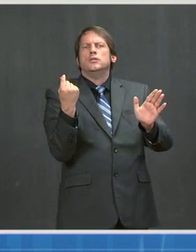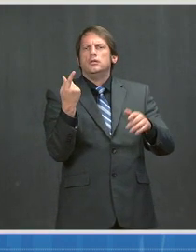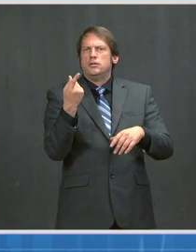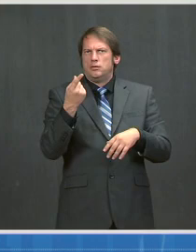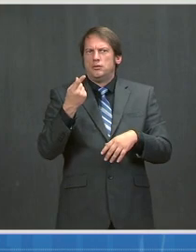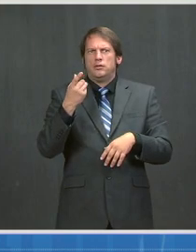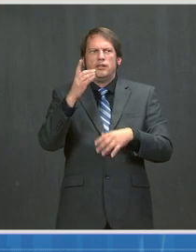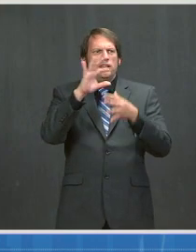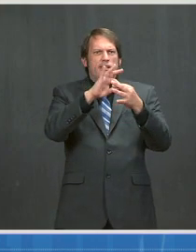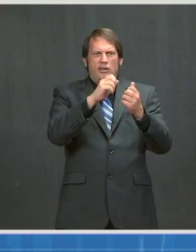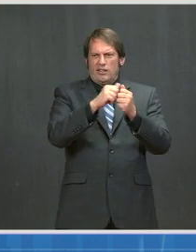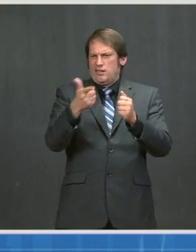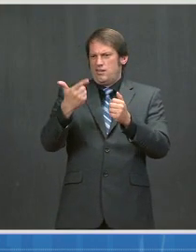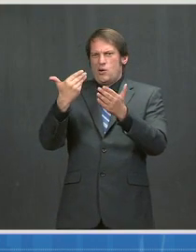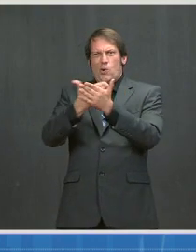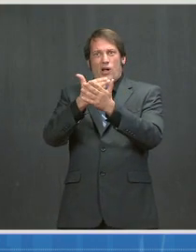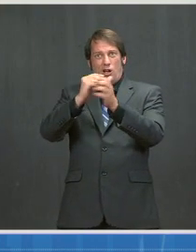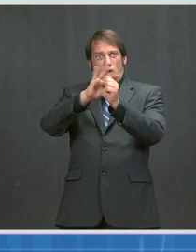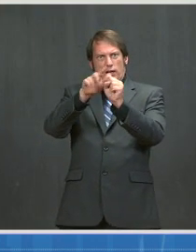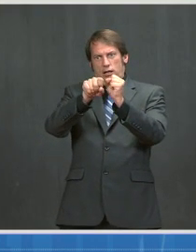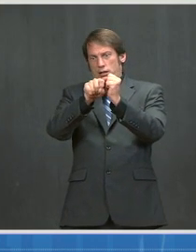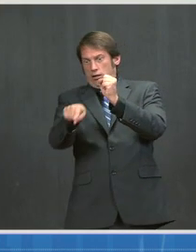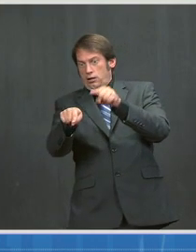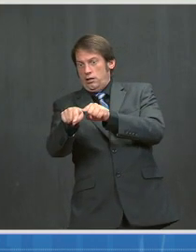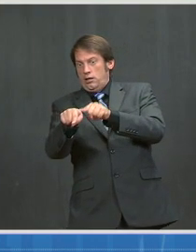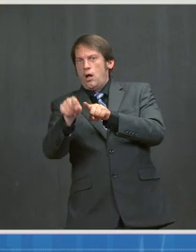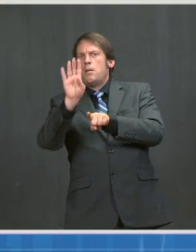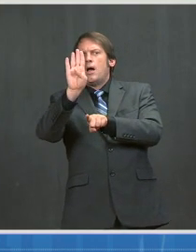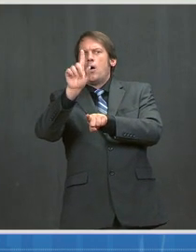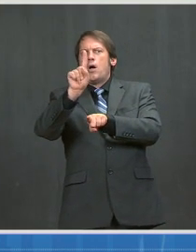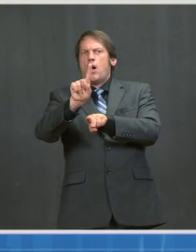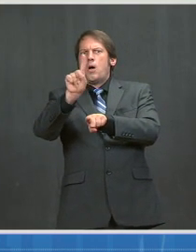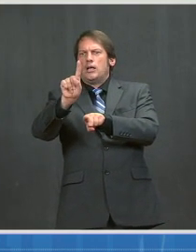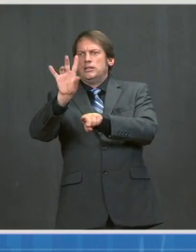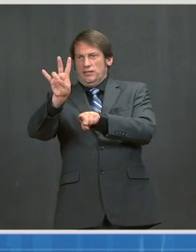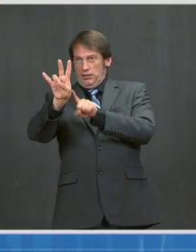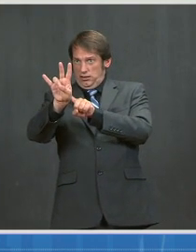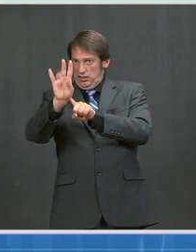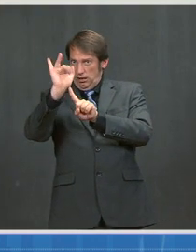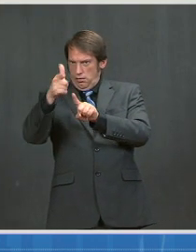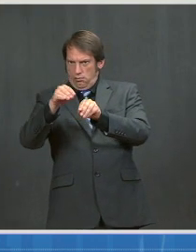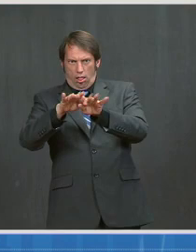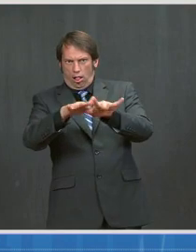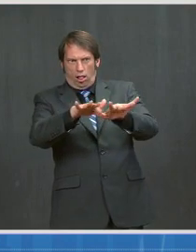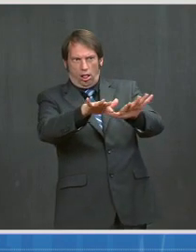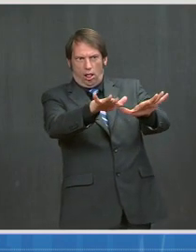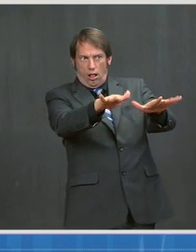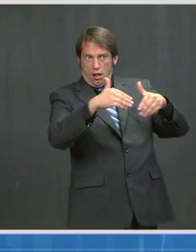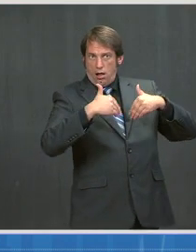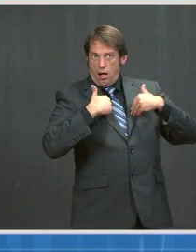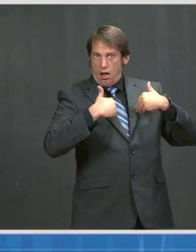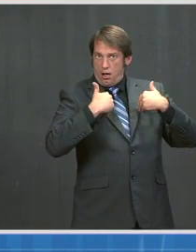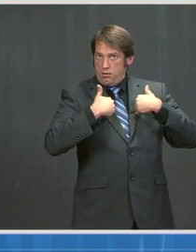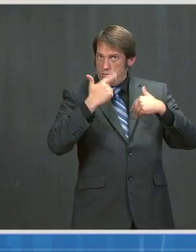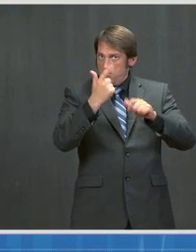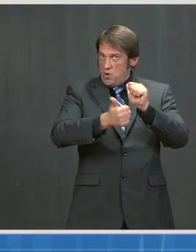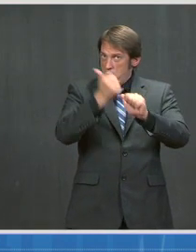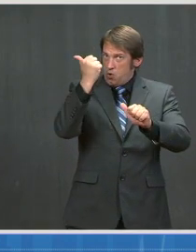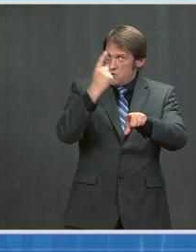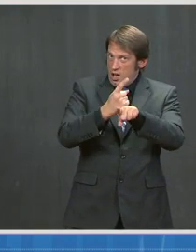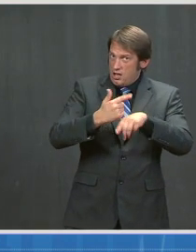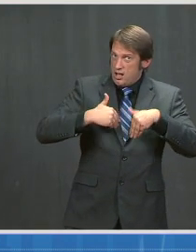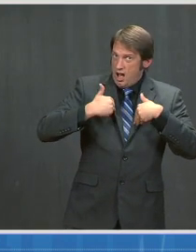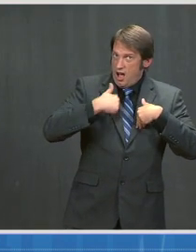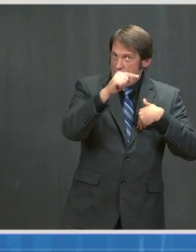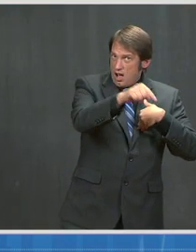Is it more efficient at attacking younger people? And also, what does this mean for schools? Do you plan to update any guidances, given this emerging